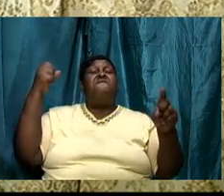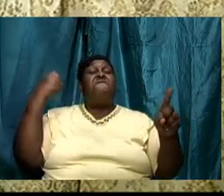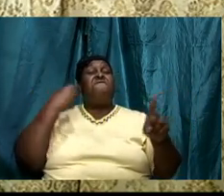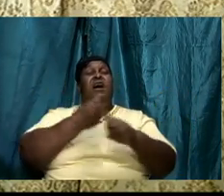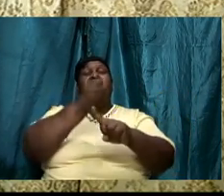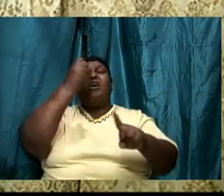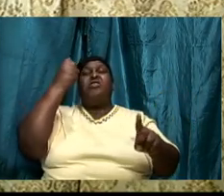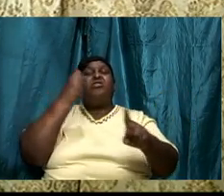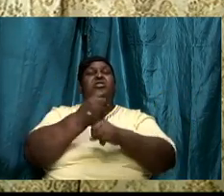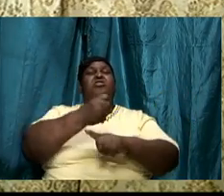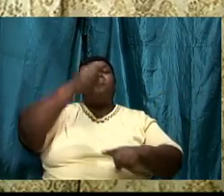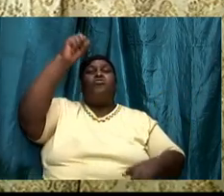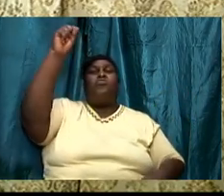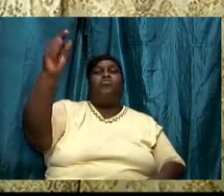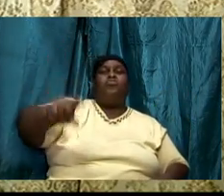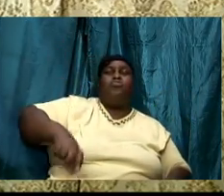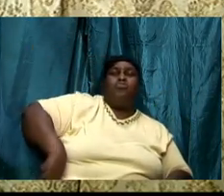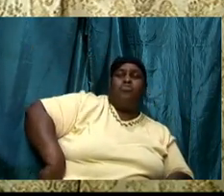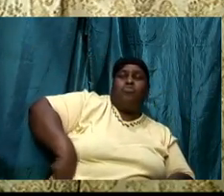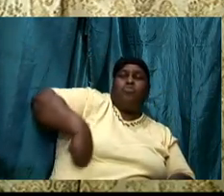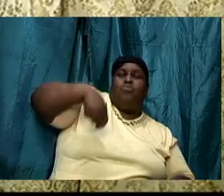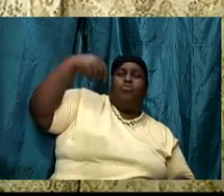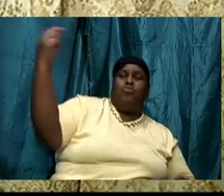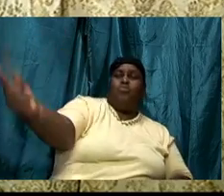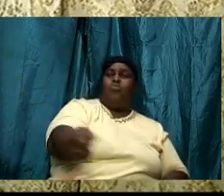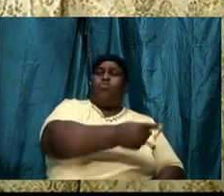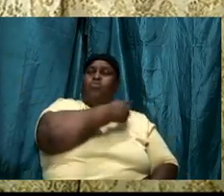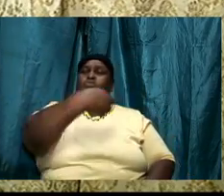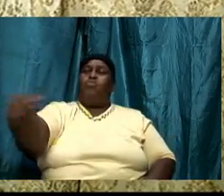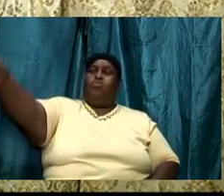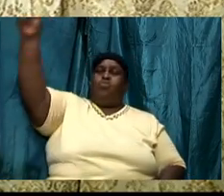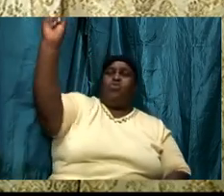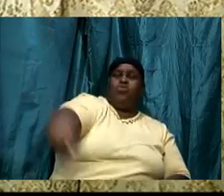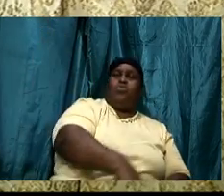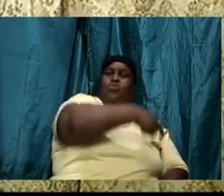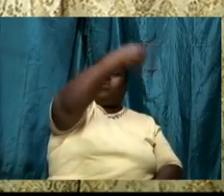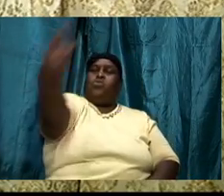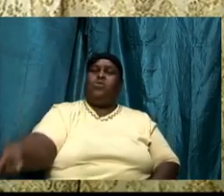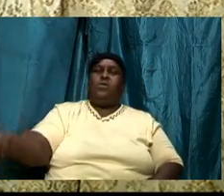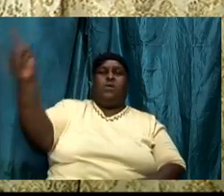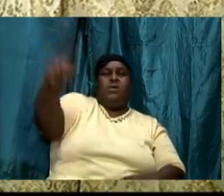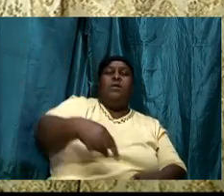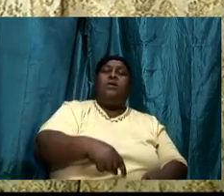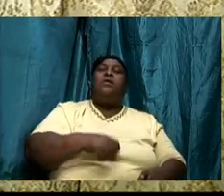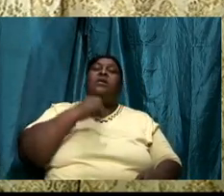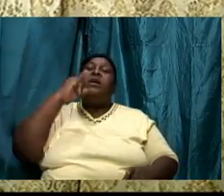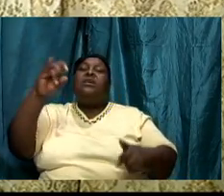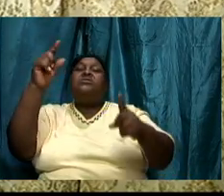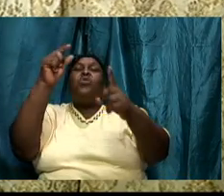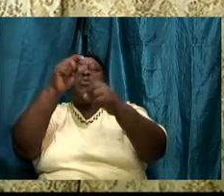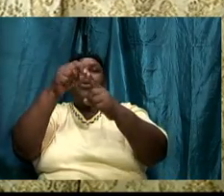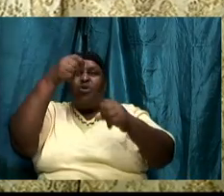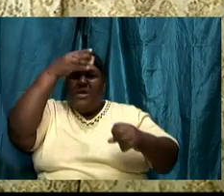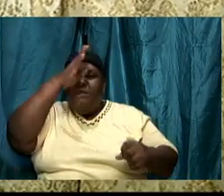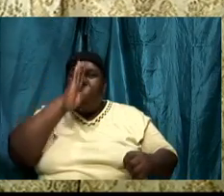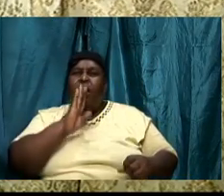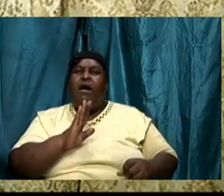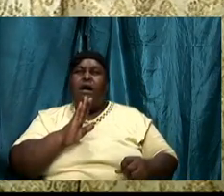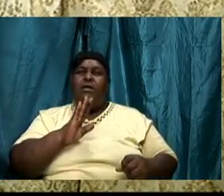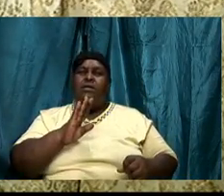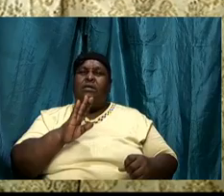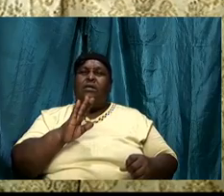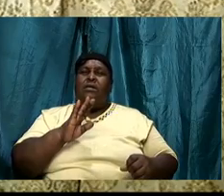slice and that weapon is the word of God and it is important that we understand that